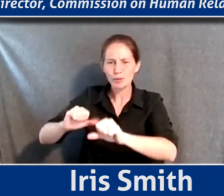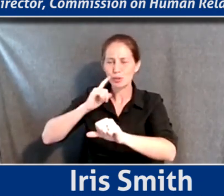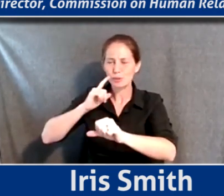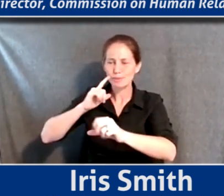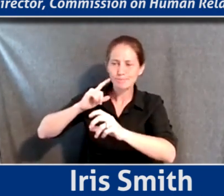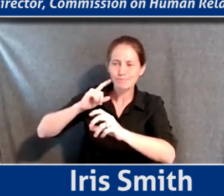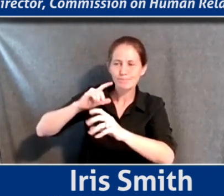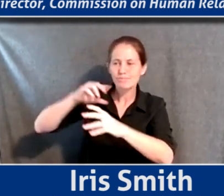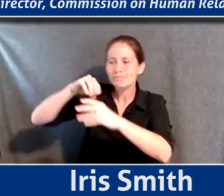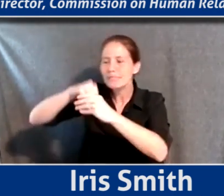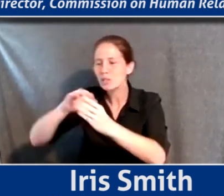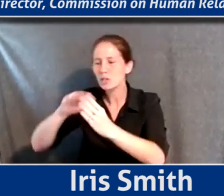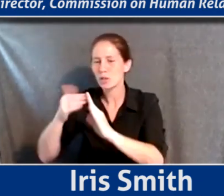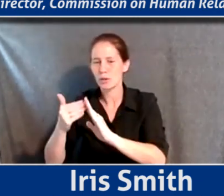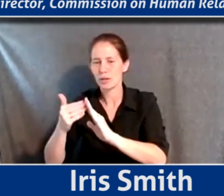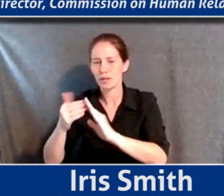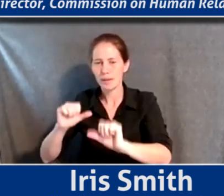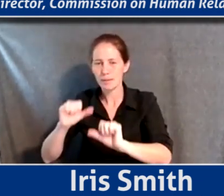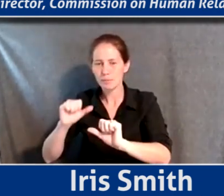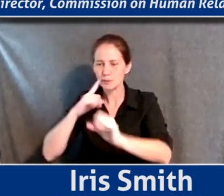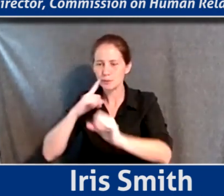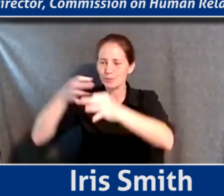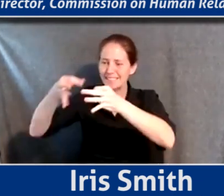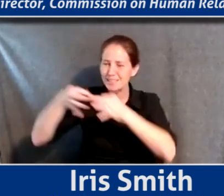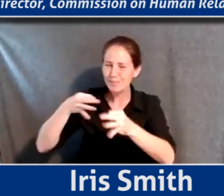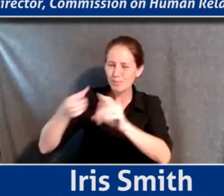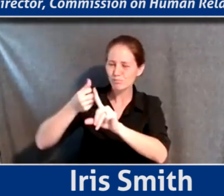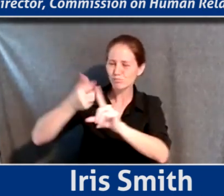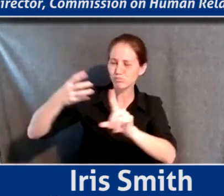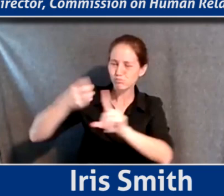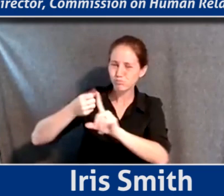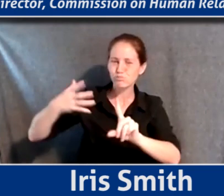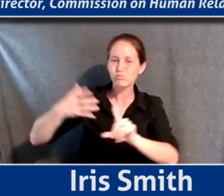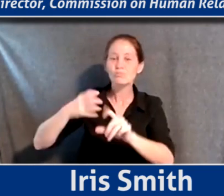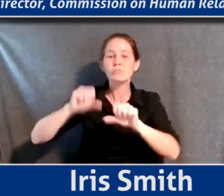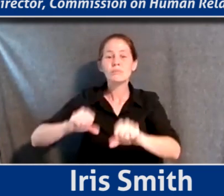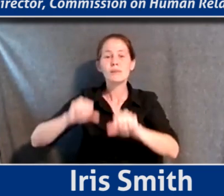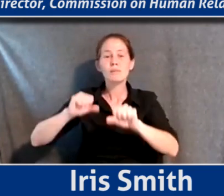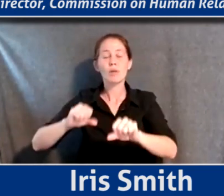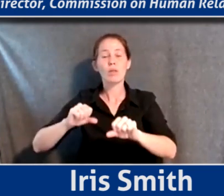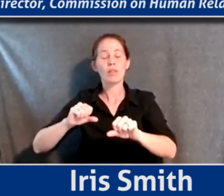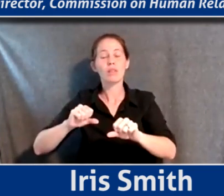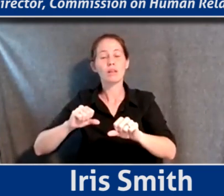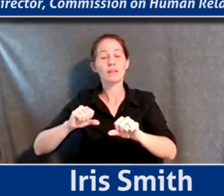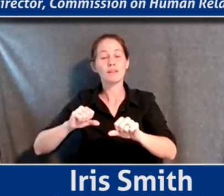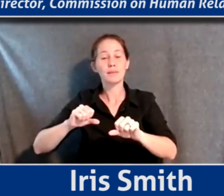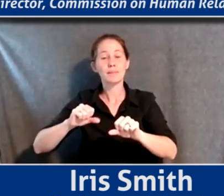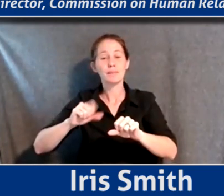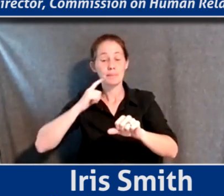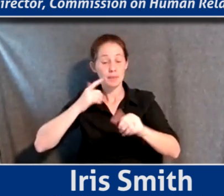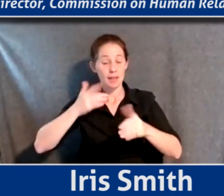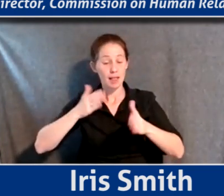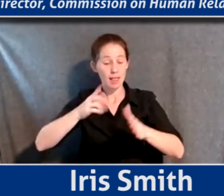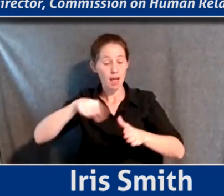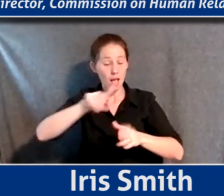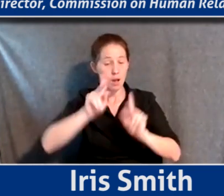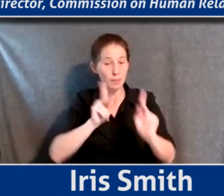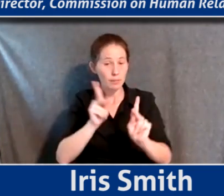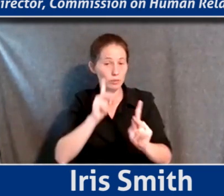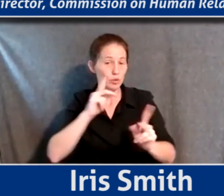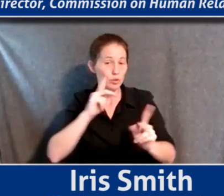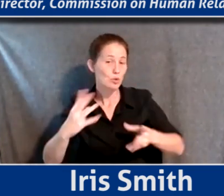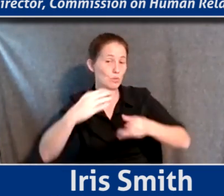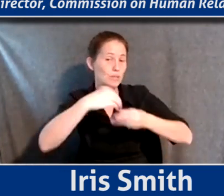into the community, be able to explain what's going on and being able to allow people to kind of participate